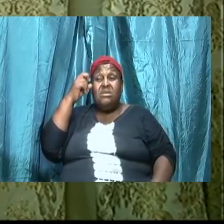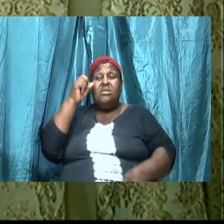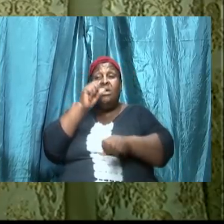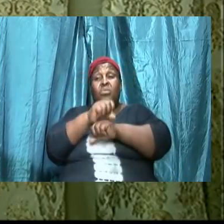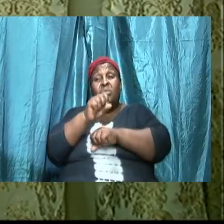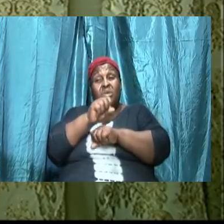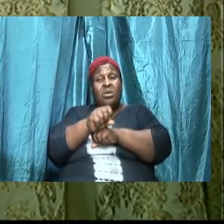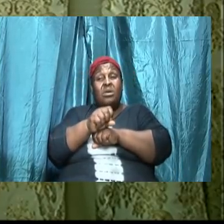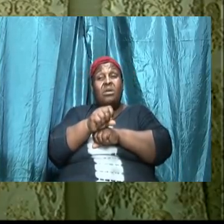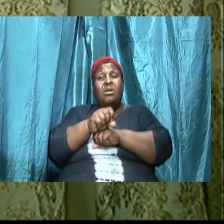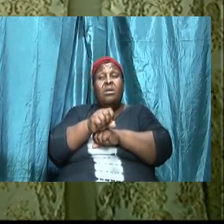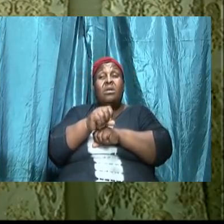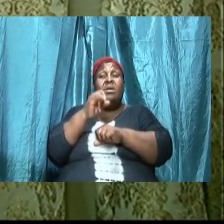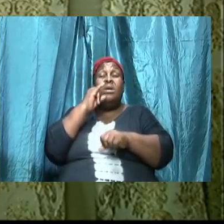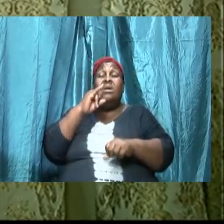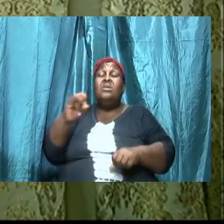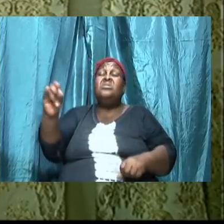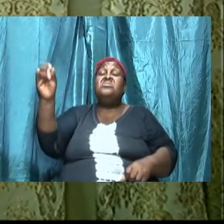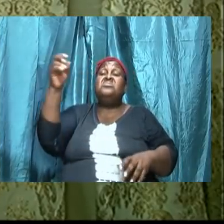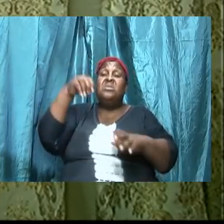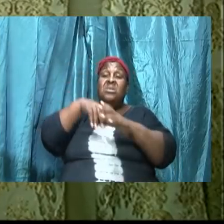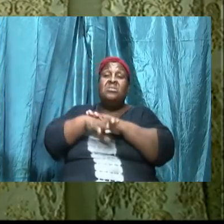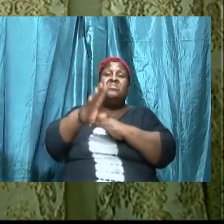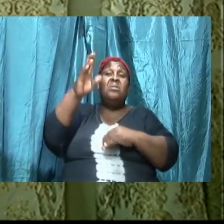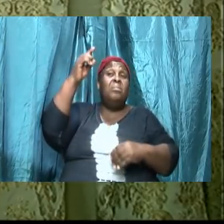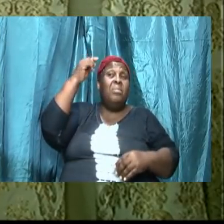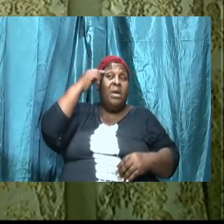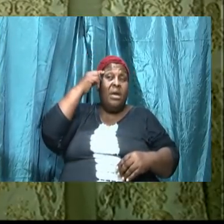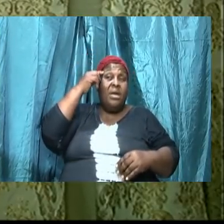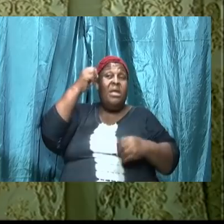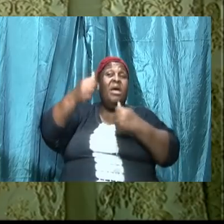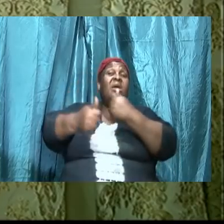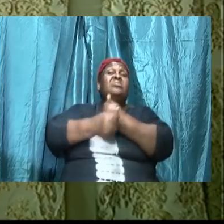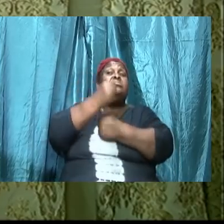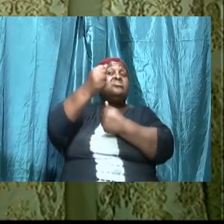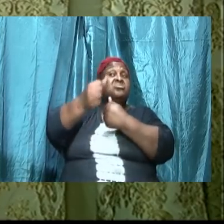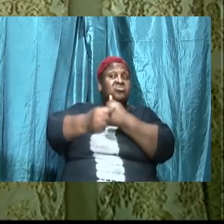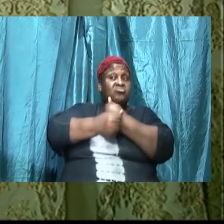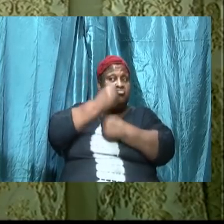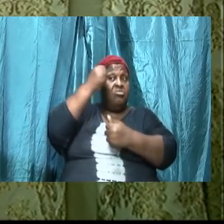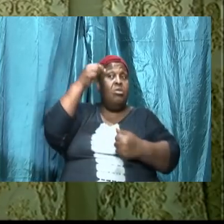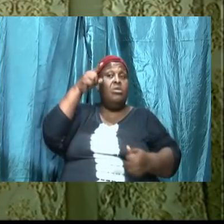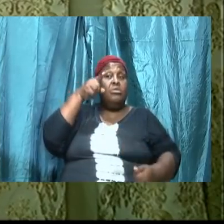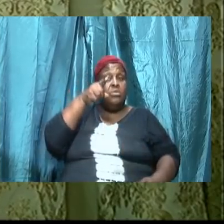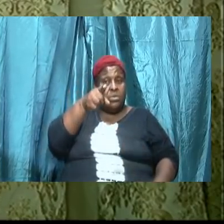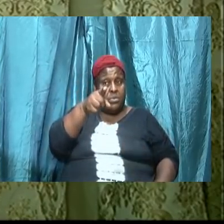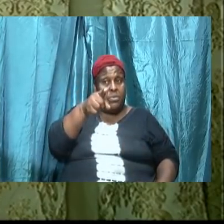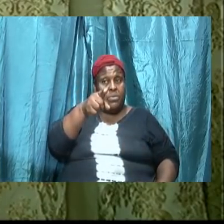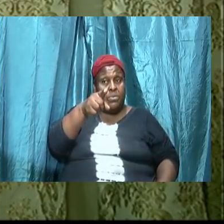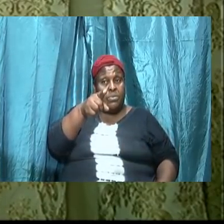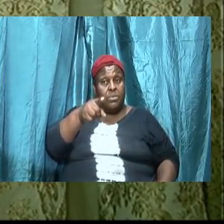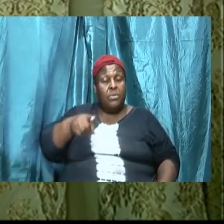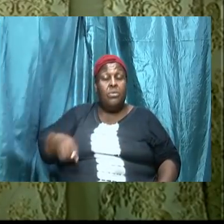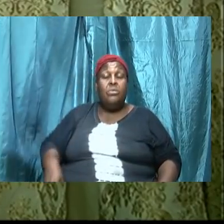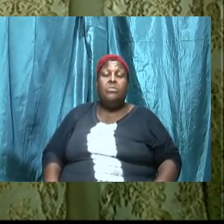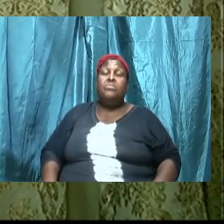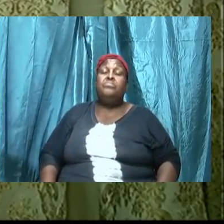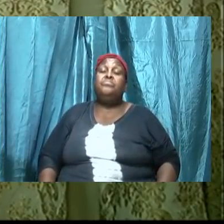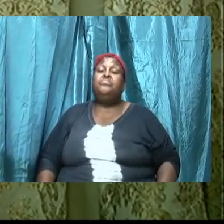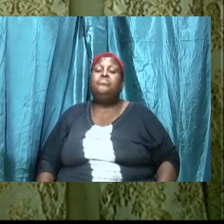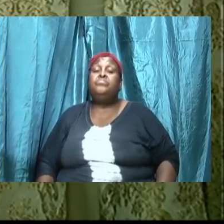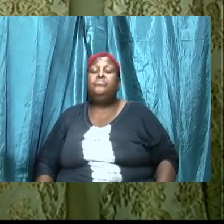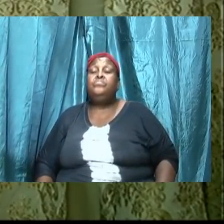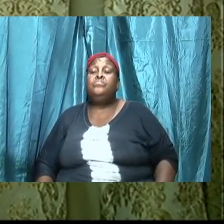that road is to enter into our mental field the field of the